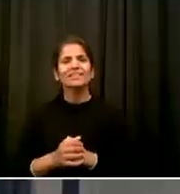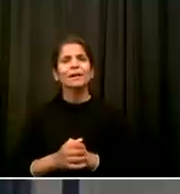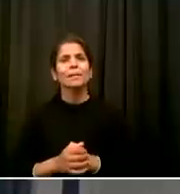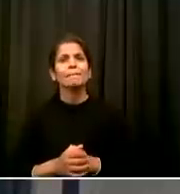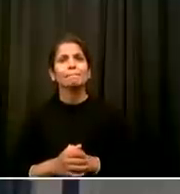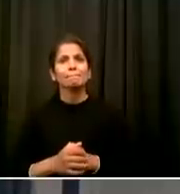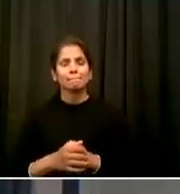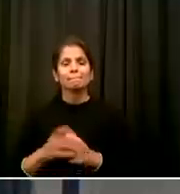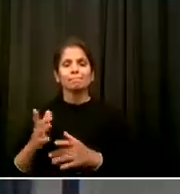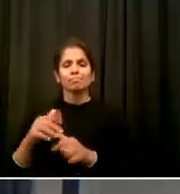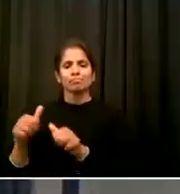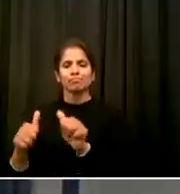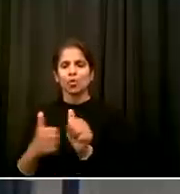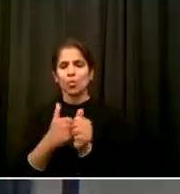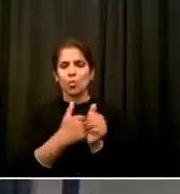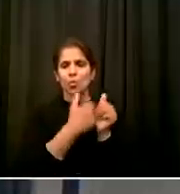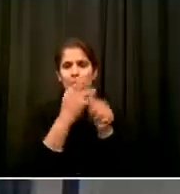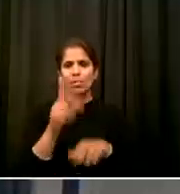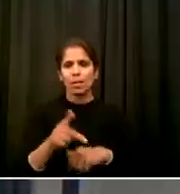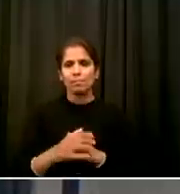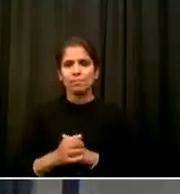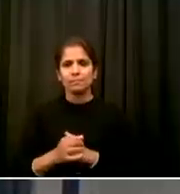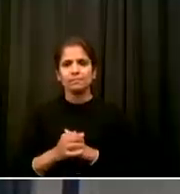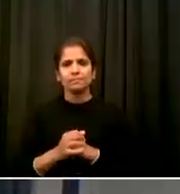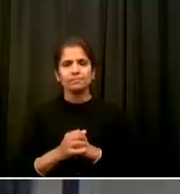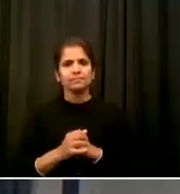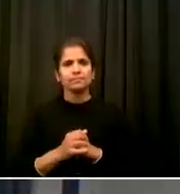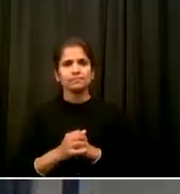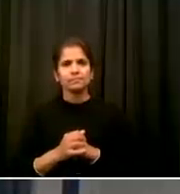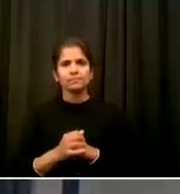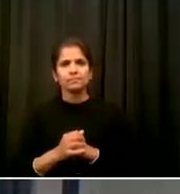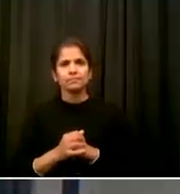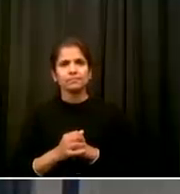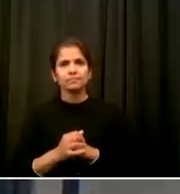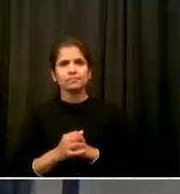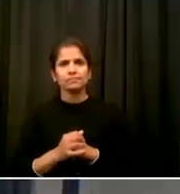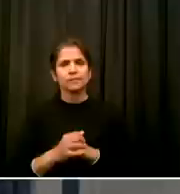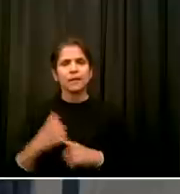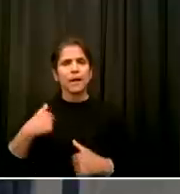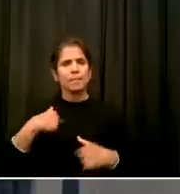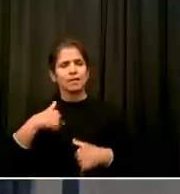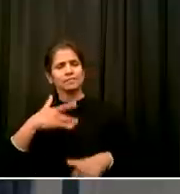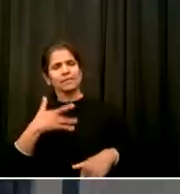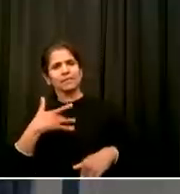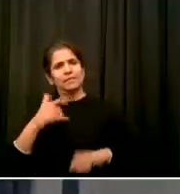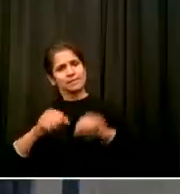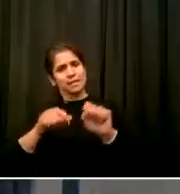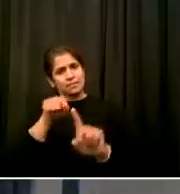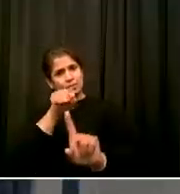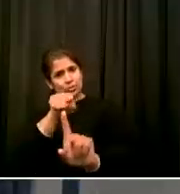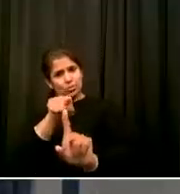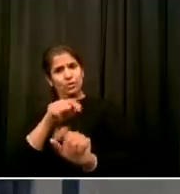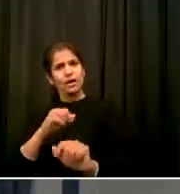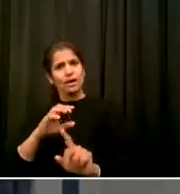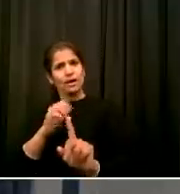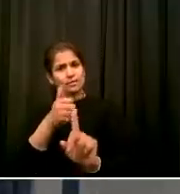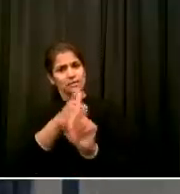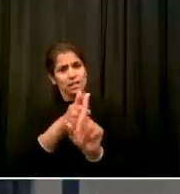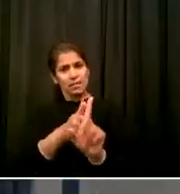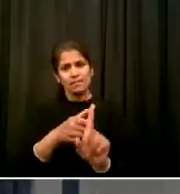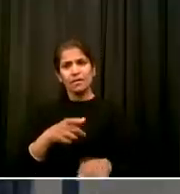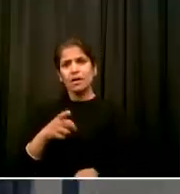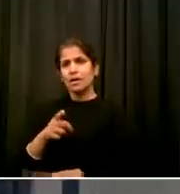of apparent daylight between you and your police commissioner And that's on NYPD and schools Commissioner